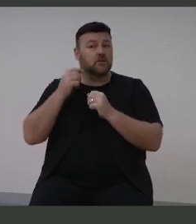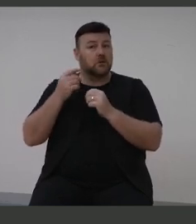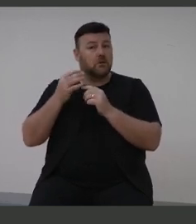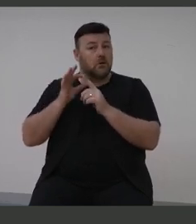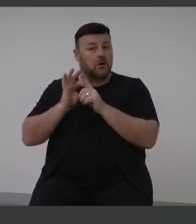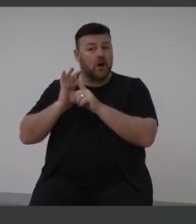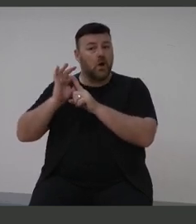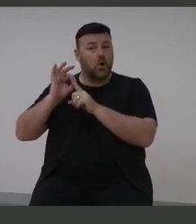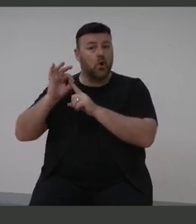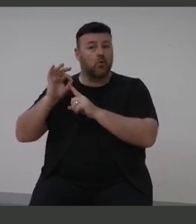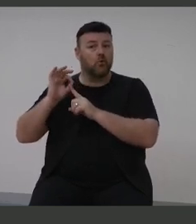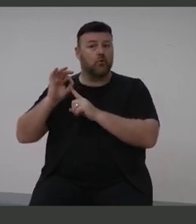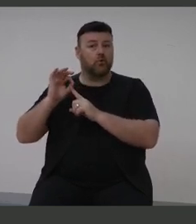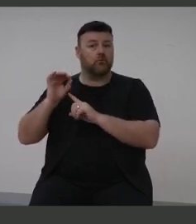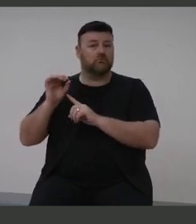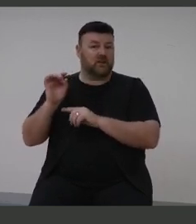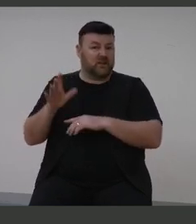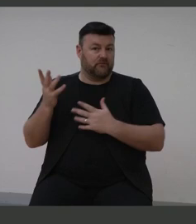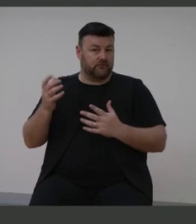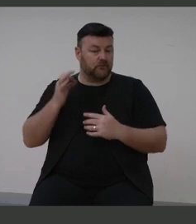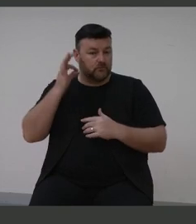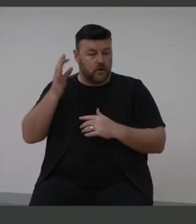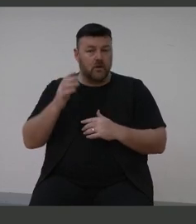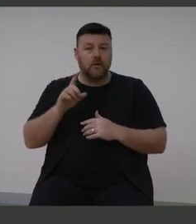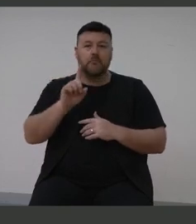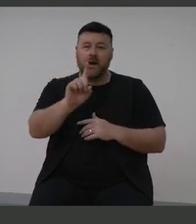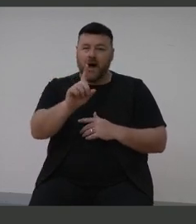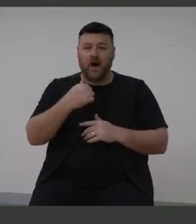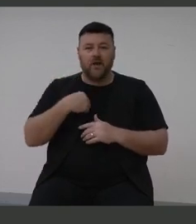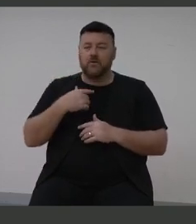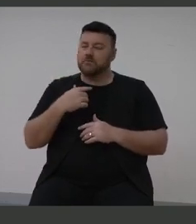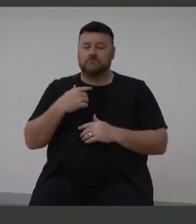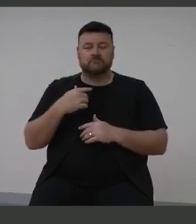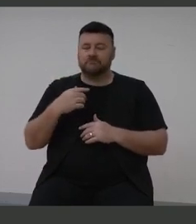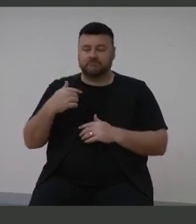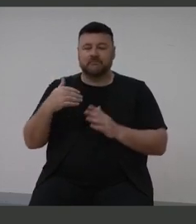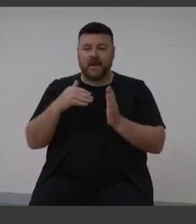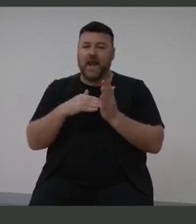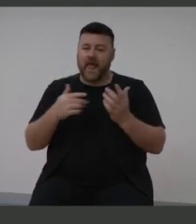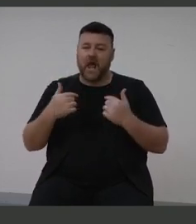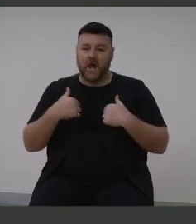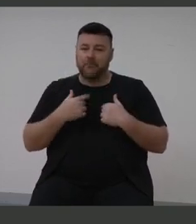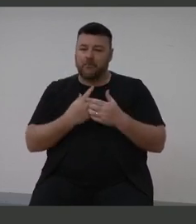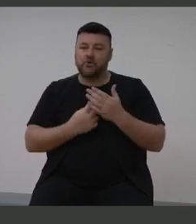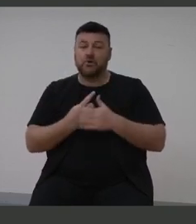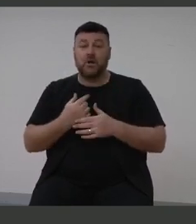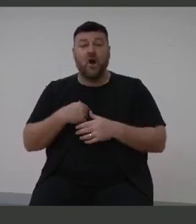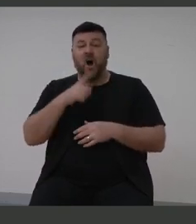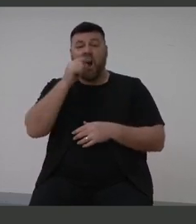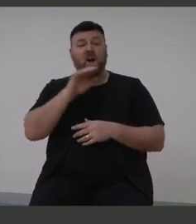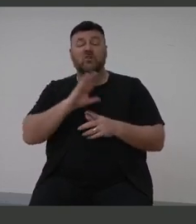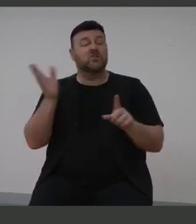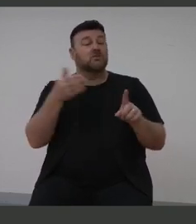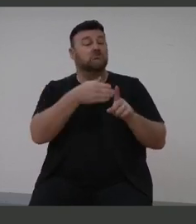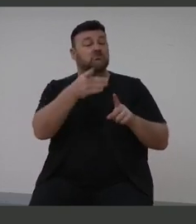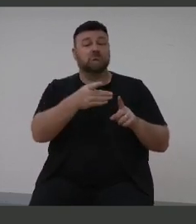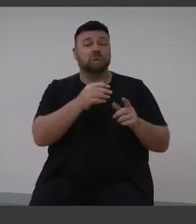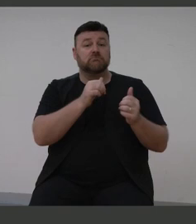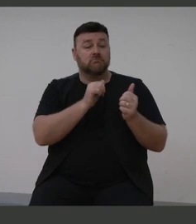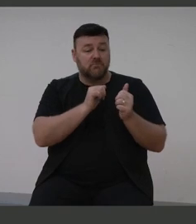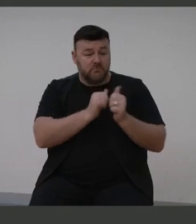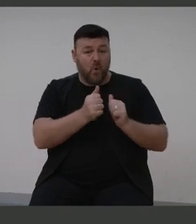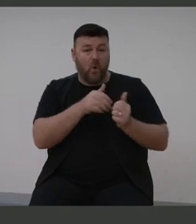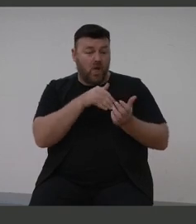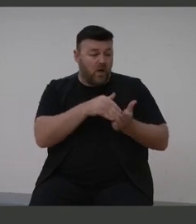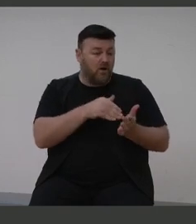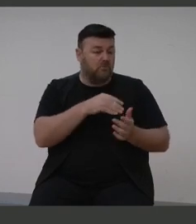And then I thought, well, this might be an opportunity for me now to, you know, the easy option was to go down that sporting road and help kids with cricket, which